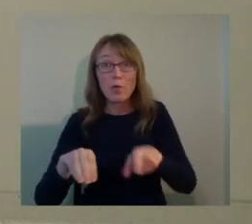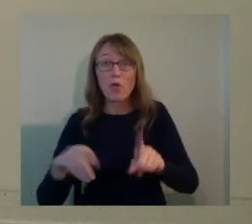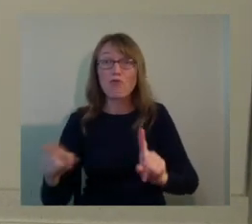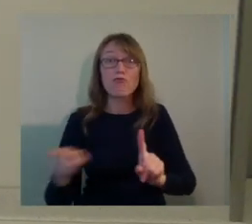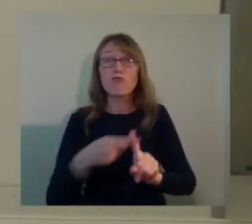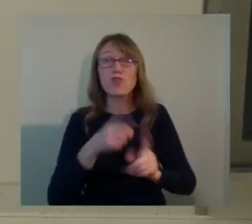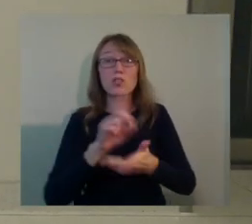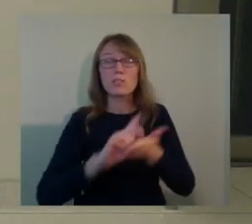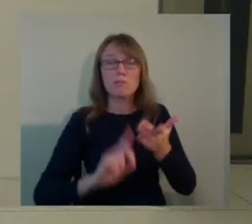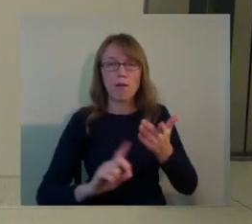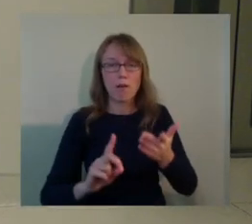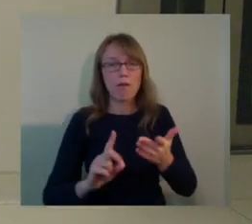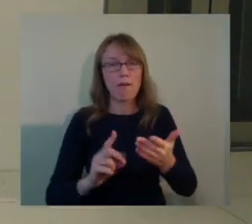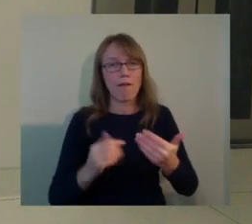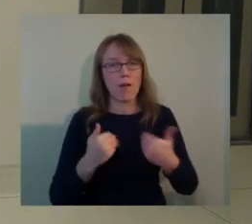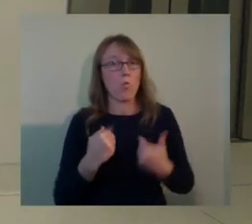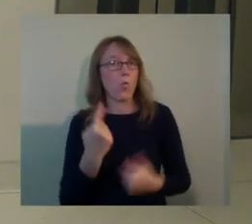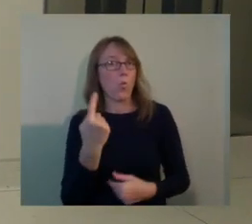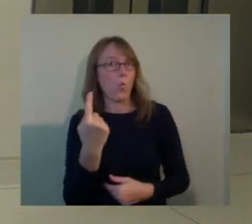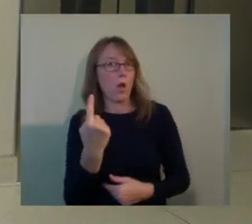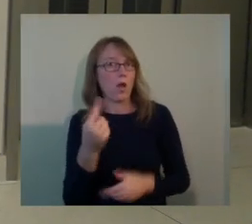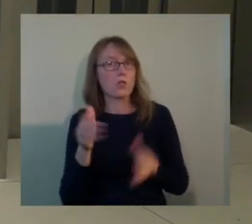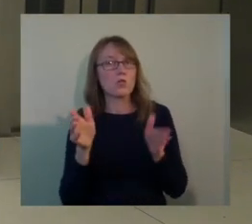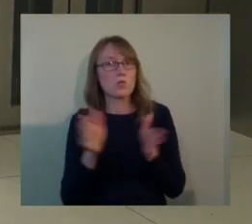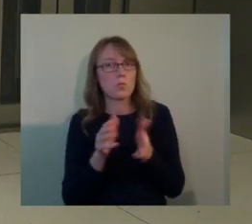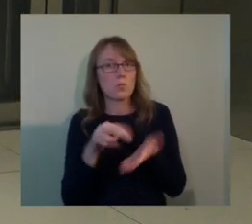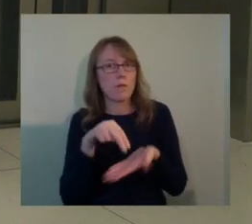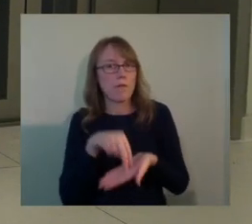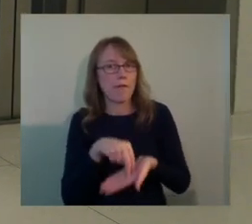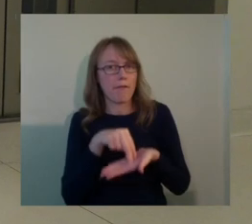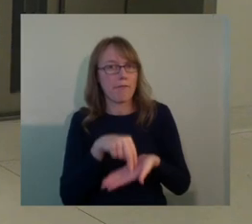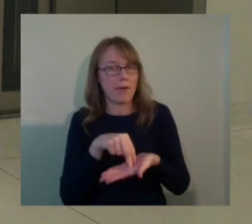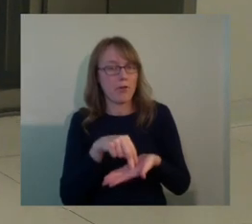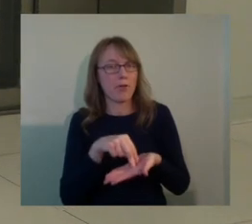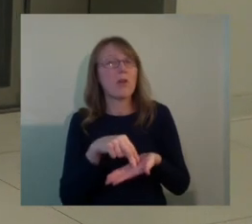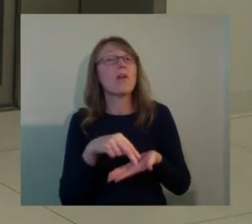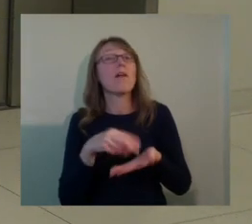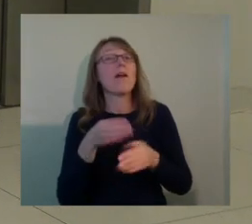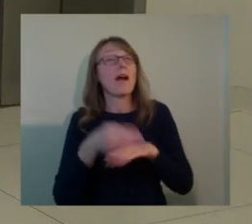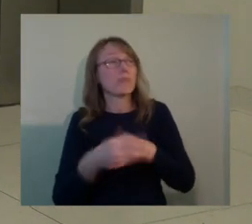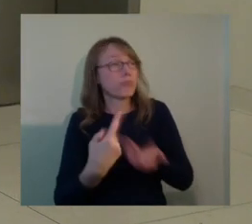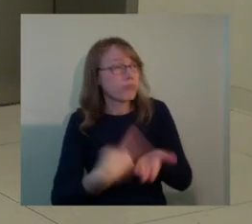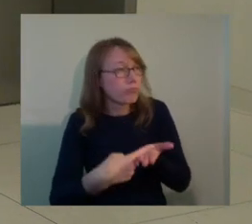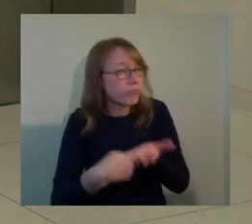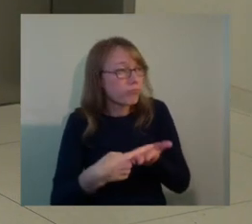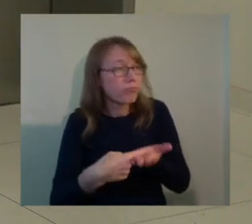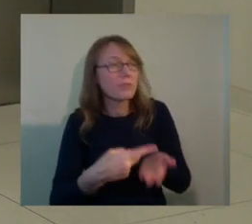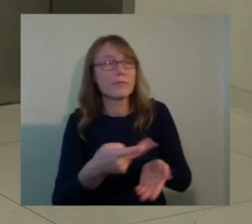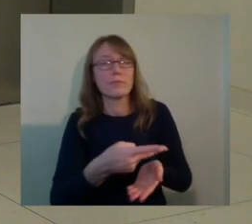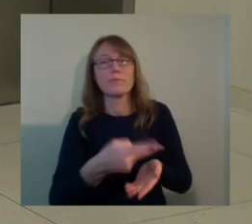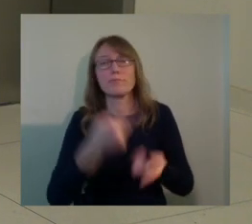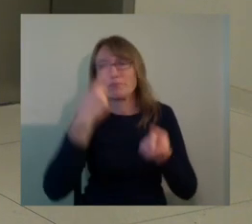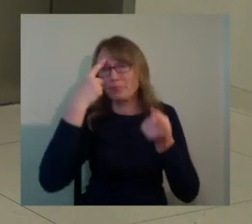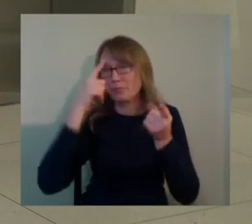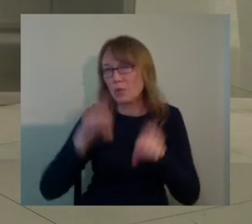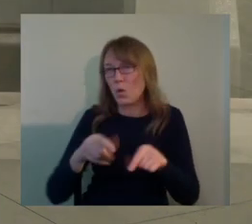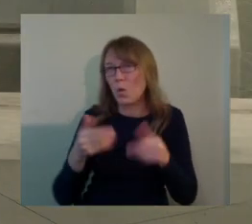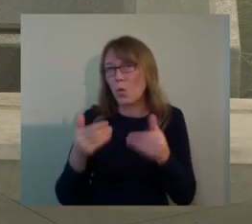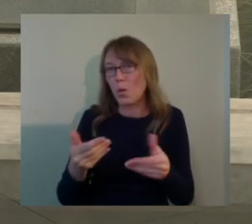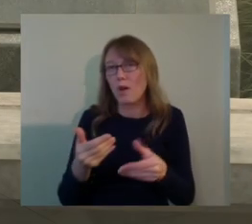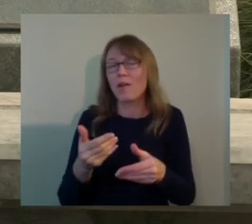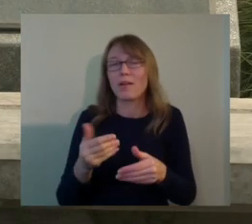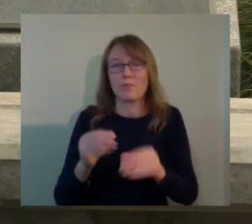elevator, and eventually they agreed to two large, uh, elevators, as well as escalators and stairs.